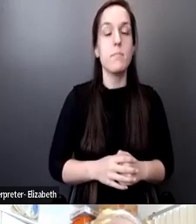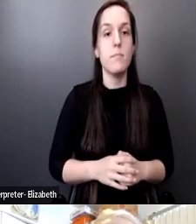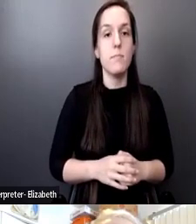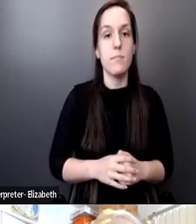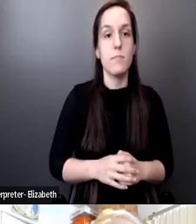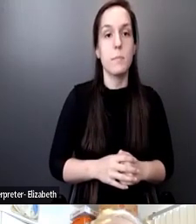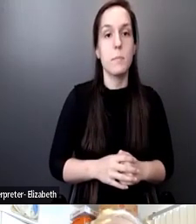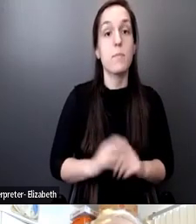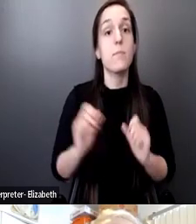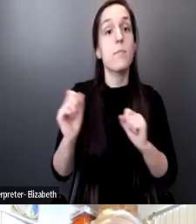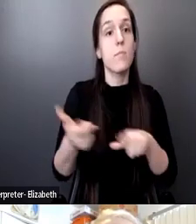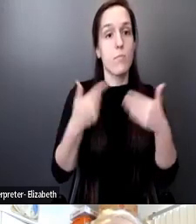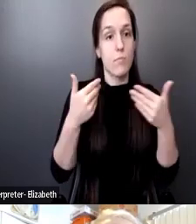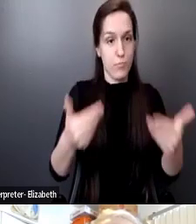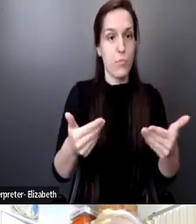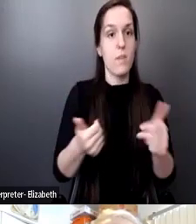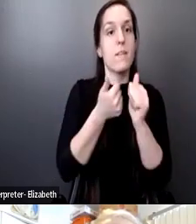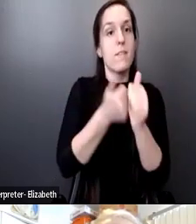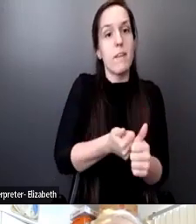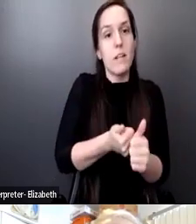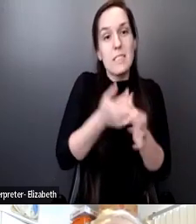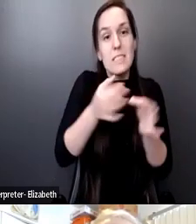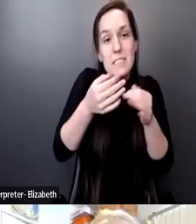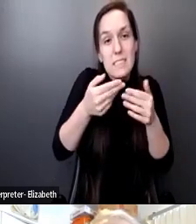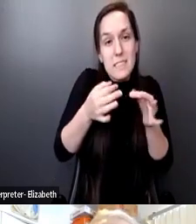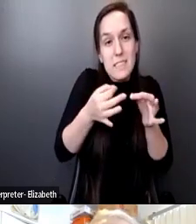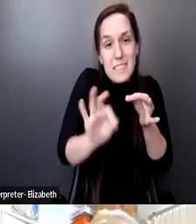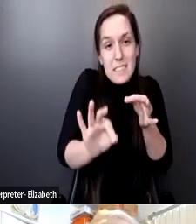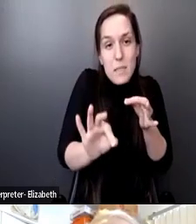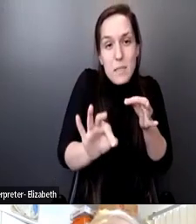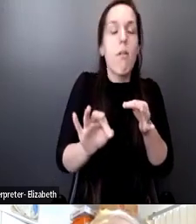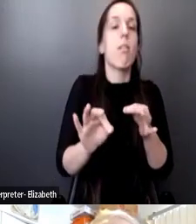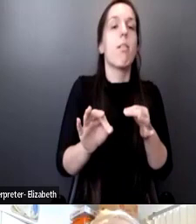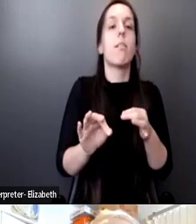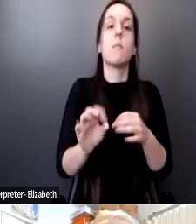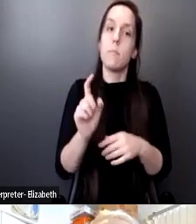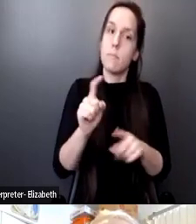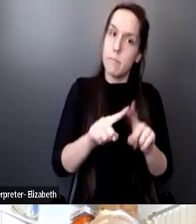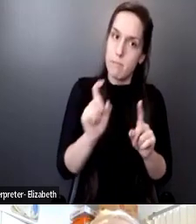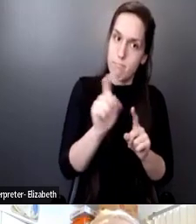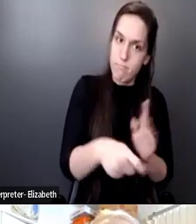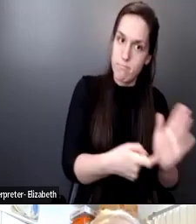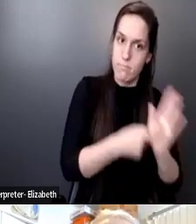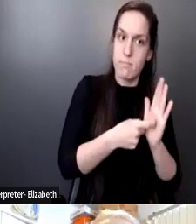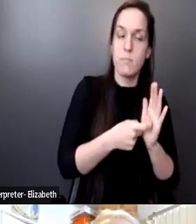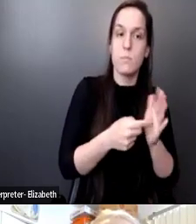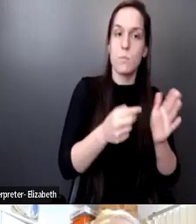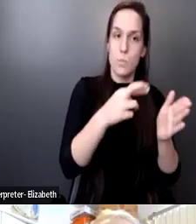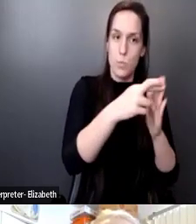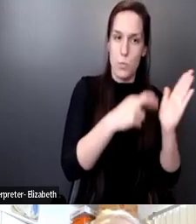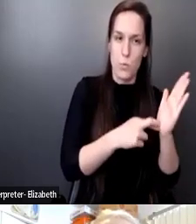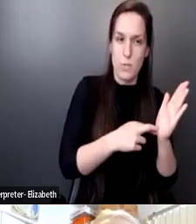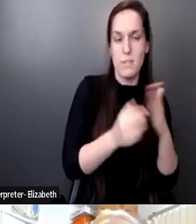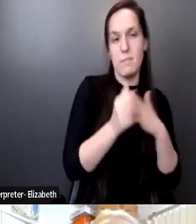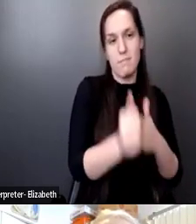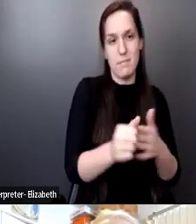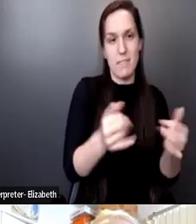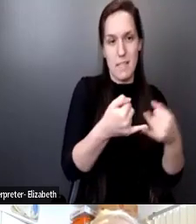to please follow very simple yet necessary guidelines throughout this meeting,